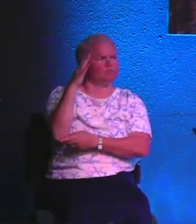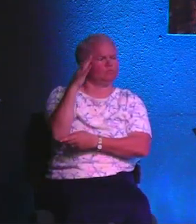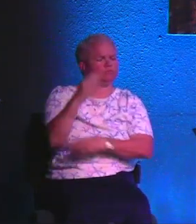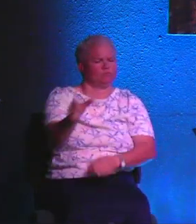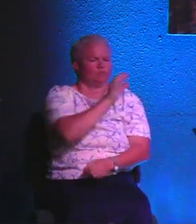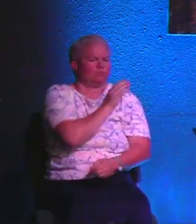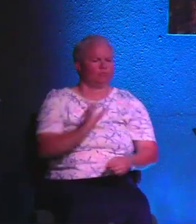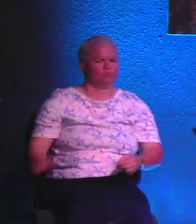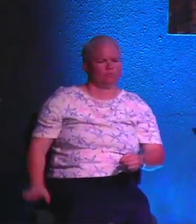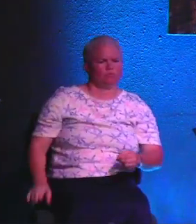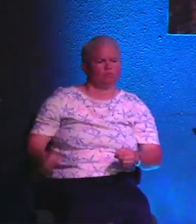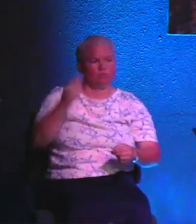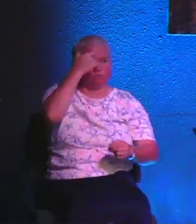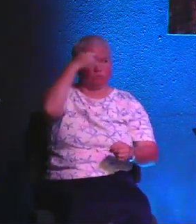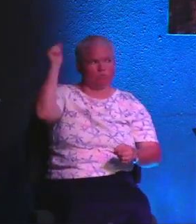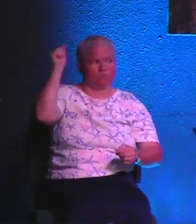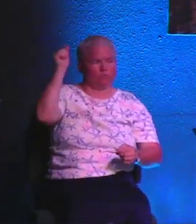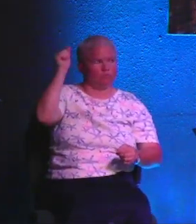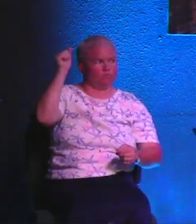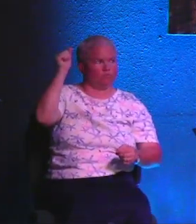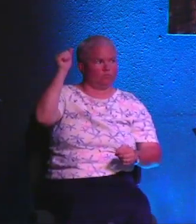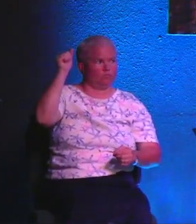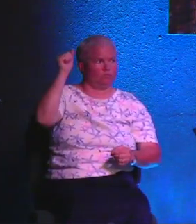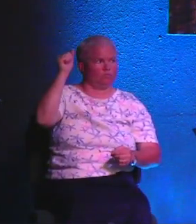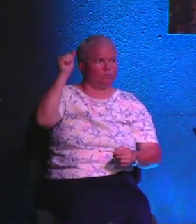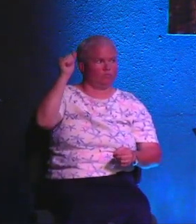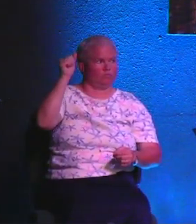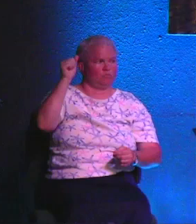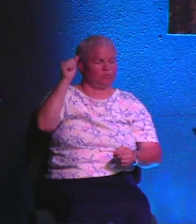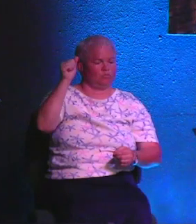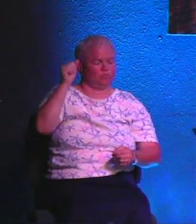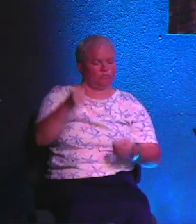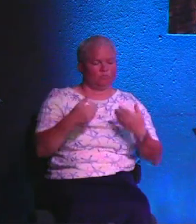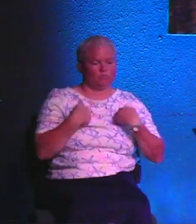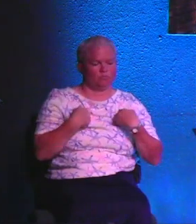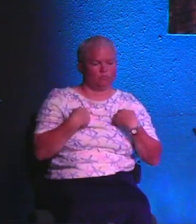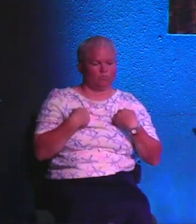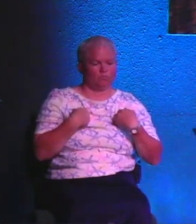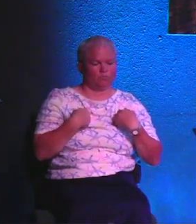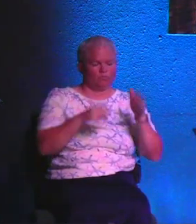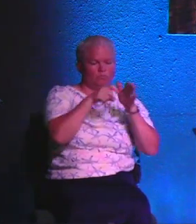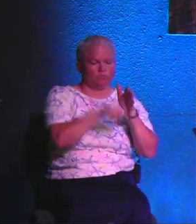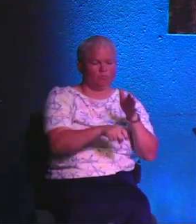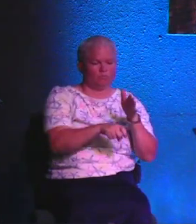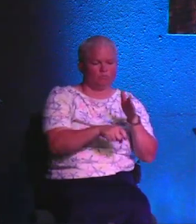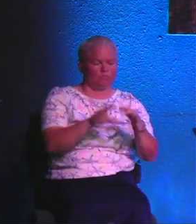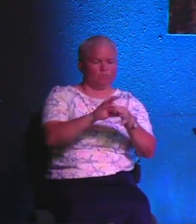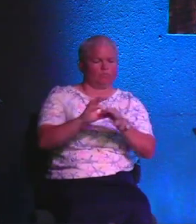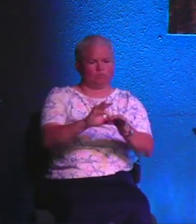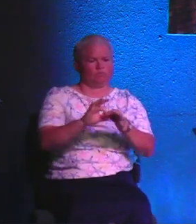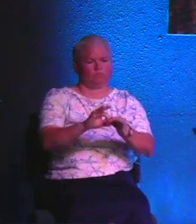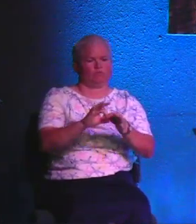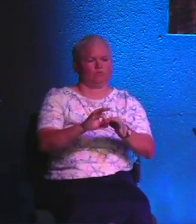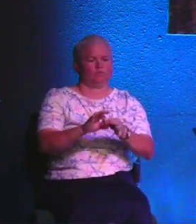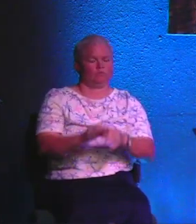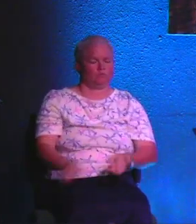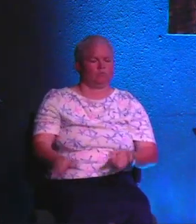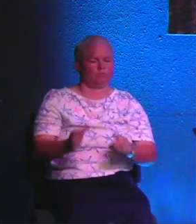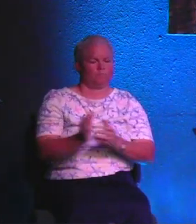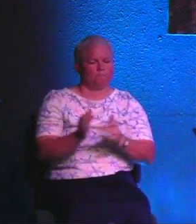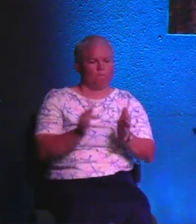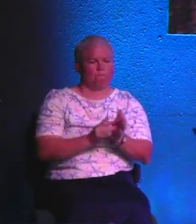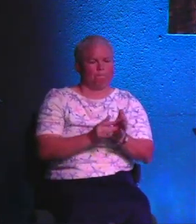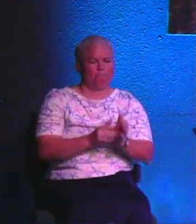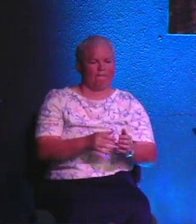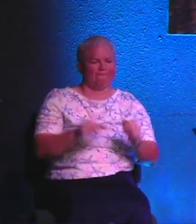structure in Christ. Because we are rooted and we seek to have a deep connection in Jesus, we are